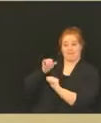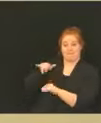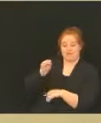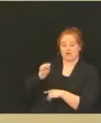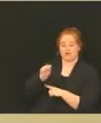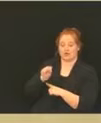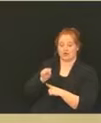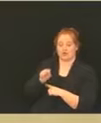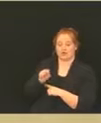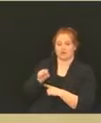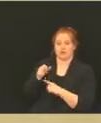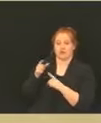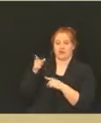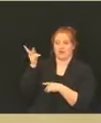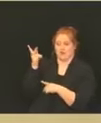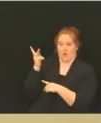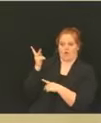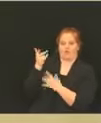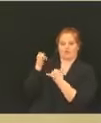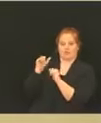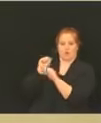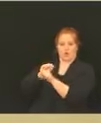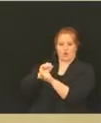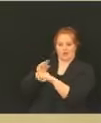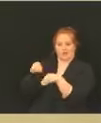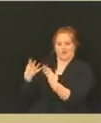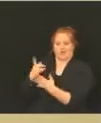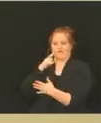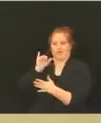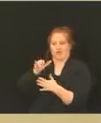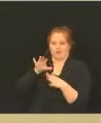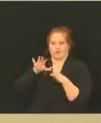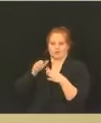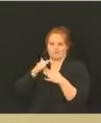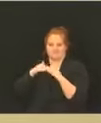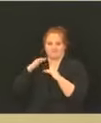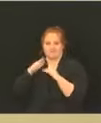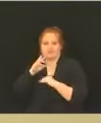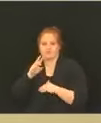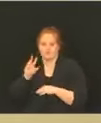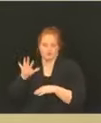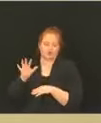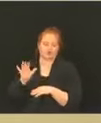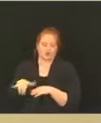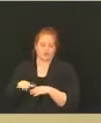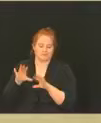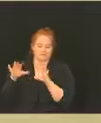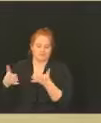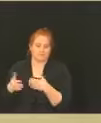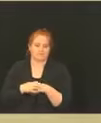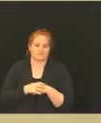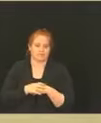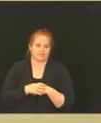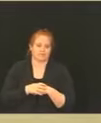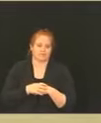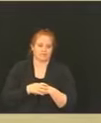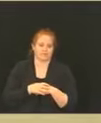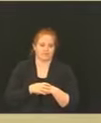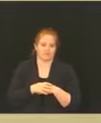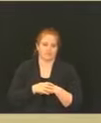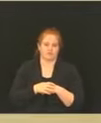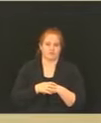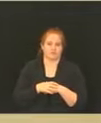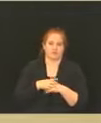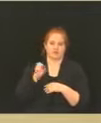them are still working through that group. A lot of them are pretty close to scheduling and finish, to finishing scheduling the